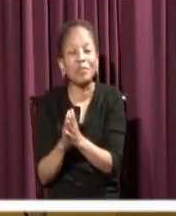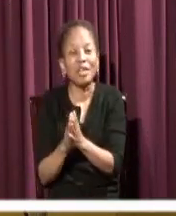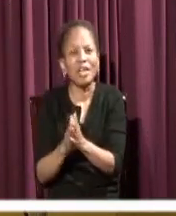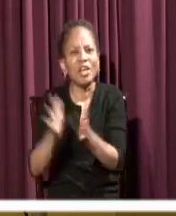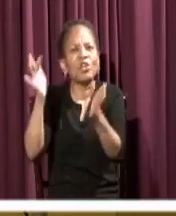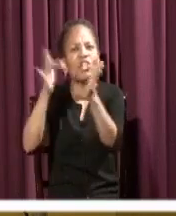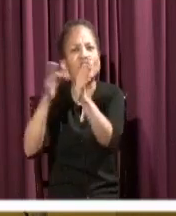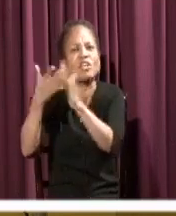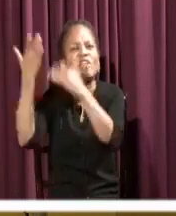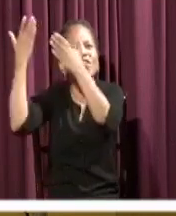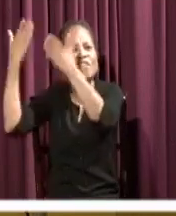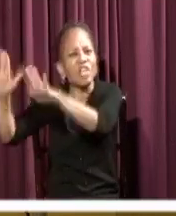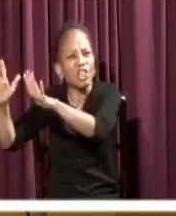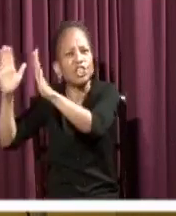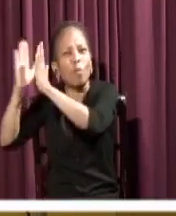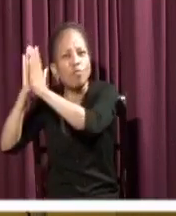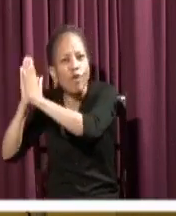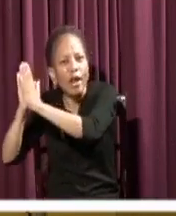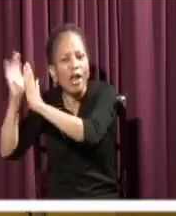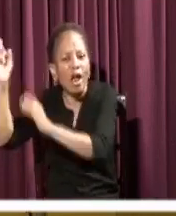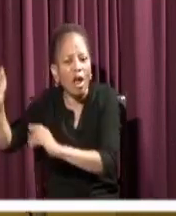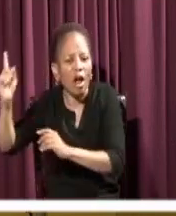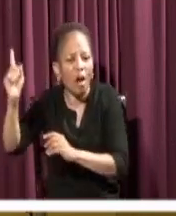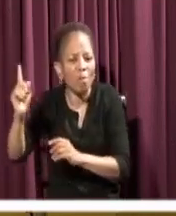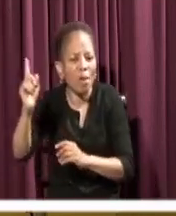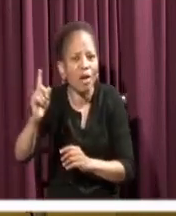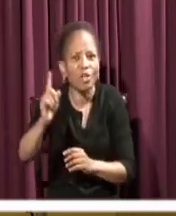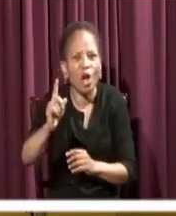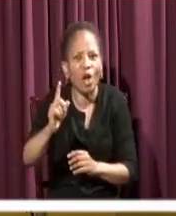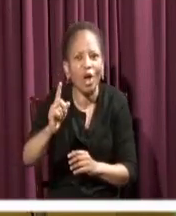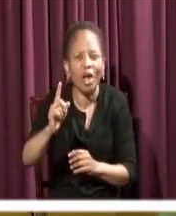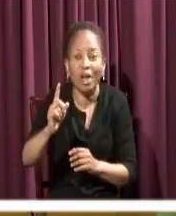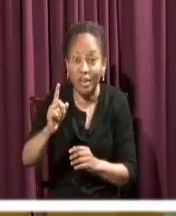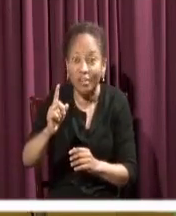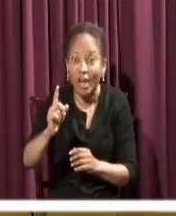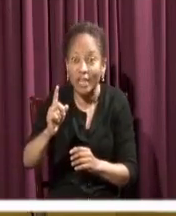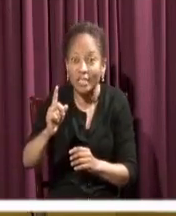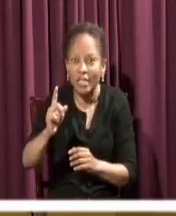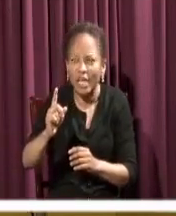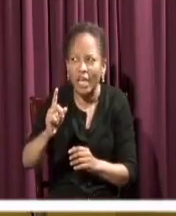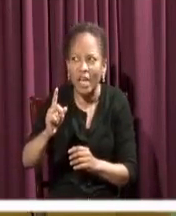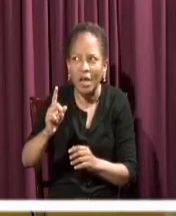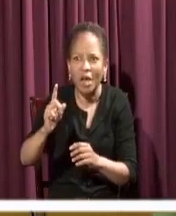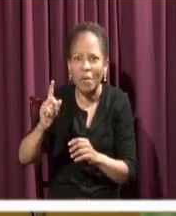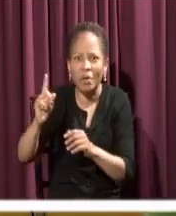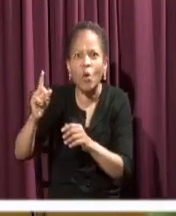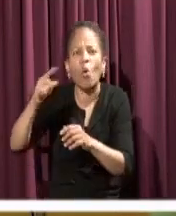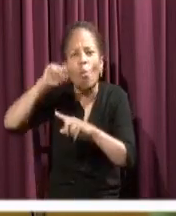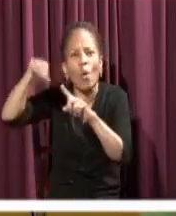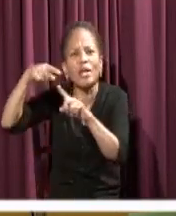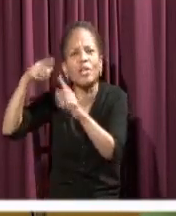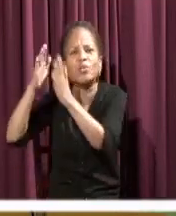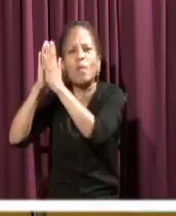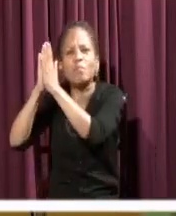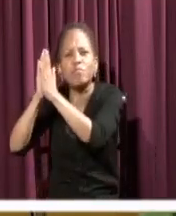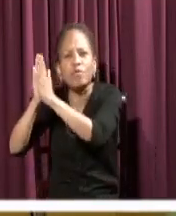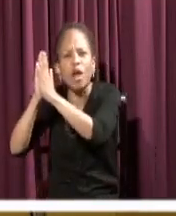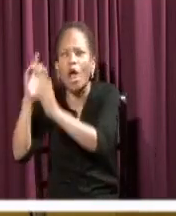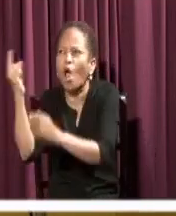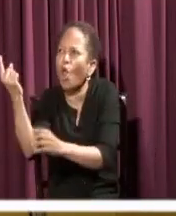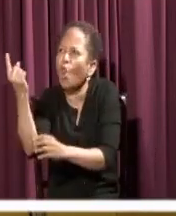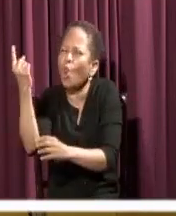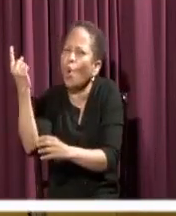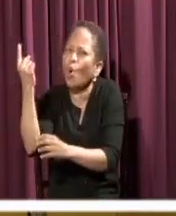that union between himself and his father. And that union is always expressed in his time out alone to pray.